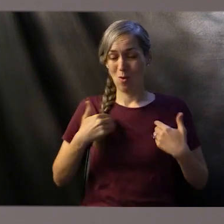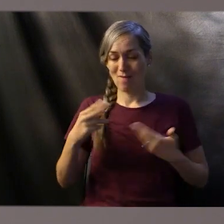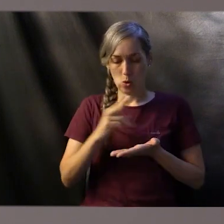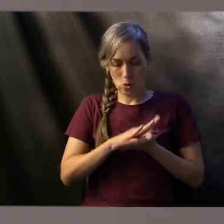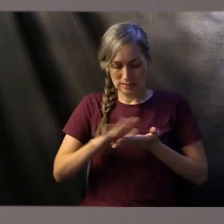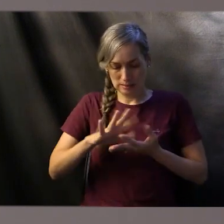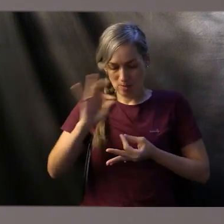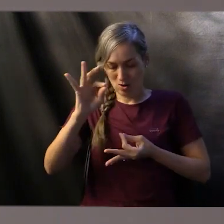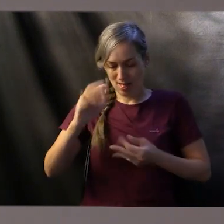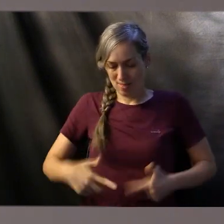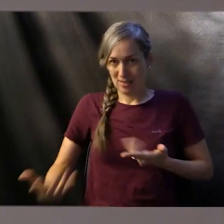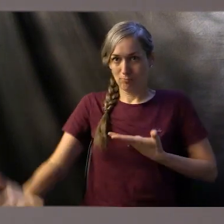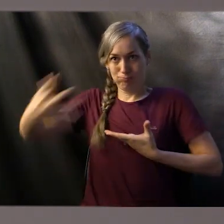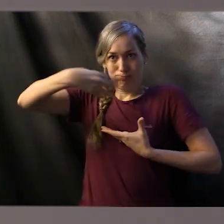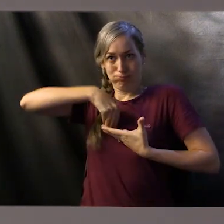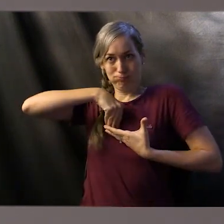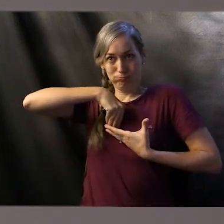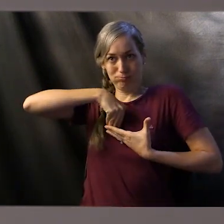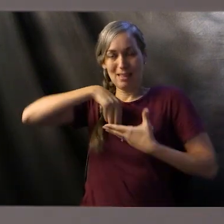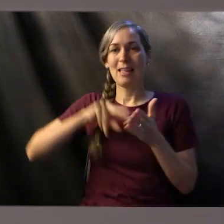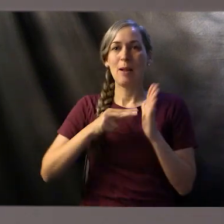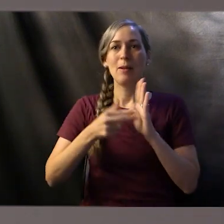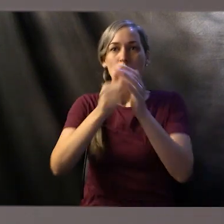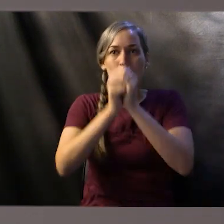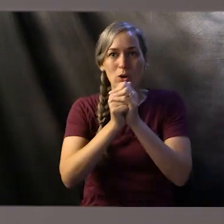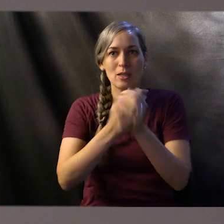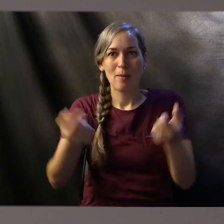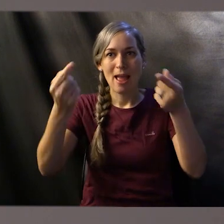then worship would have to be done inside of you as well.